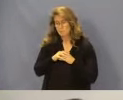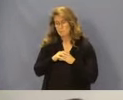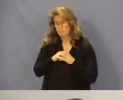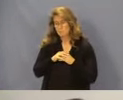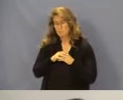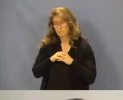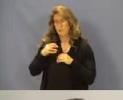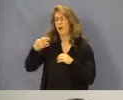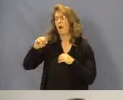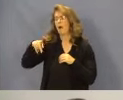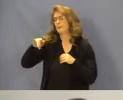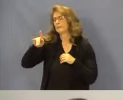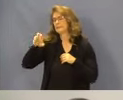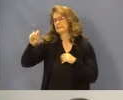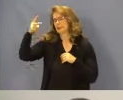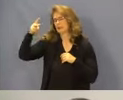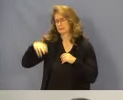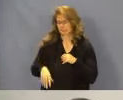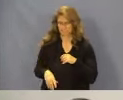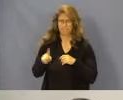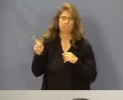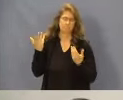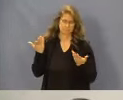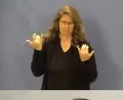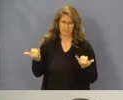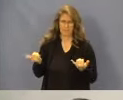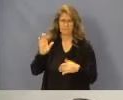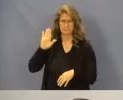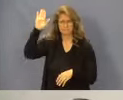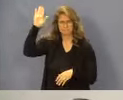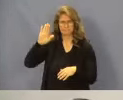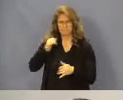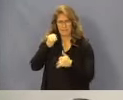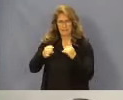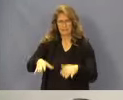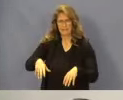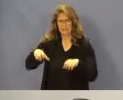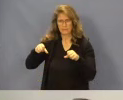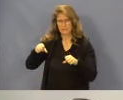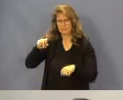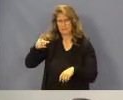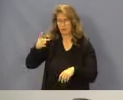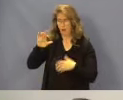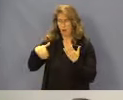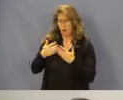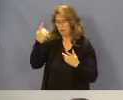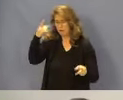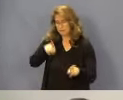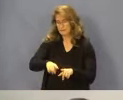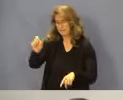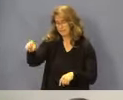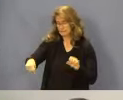Hopkins second. There's motion has been made for final adoption and seconded. All in favor say aye.